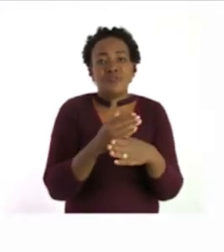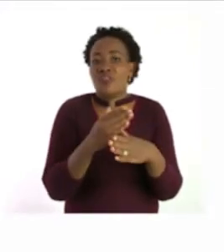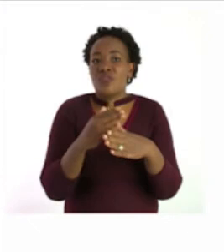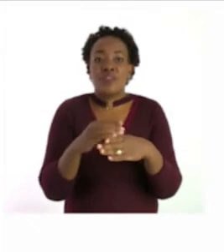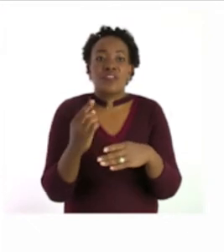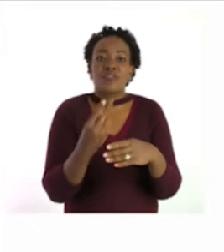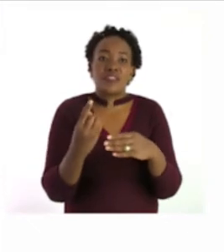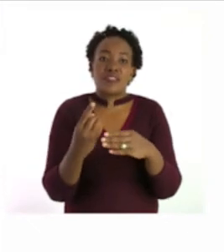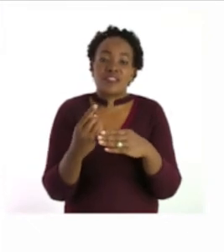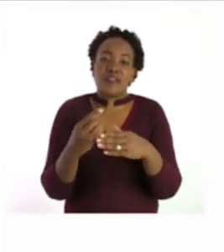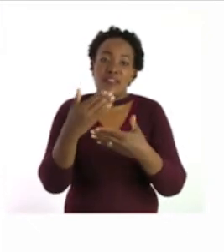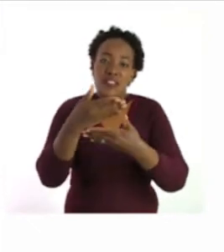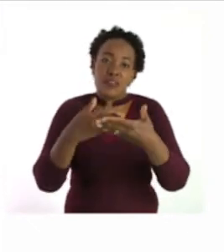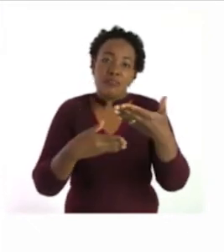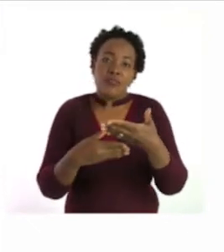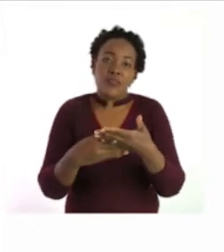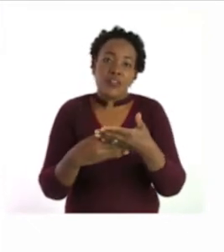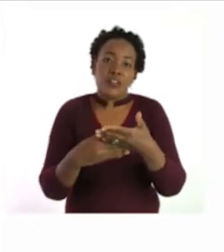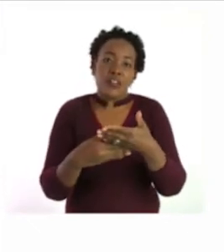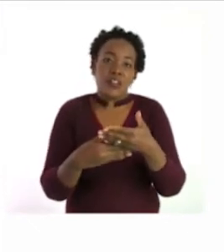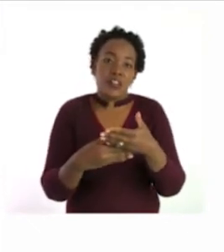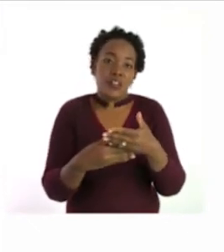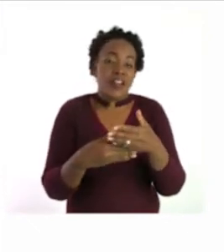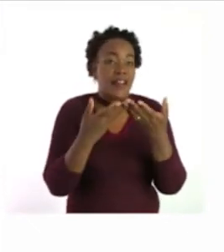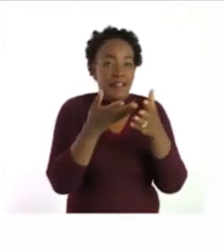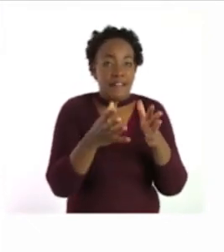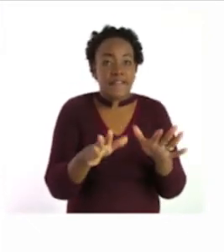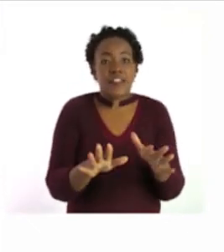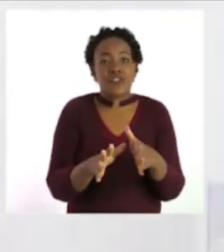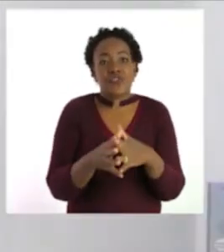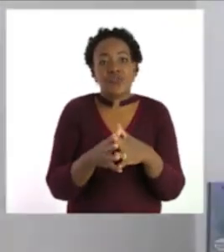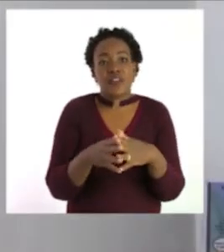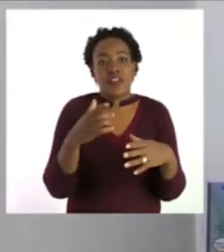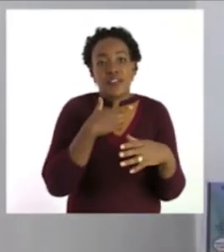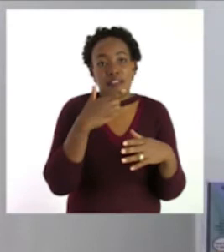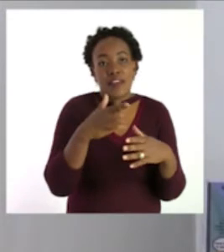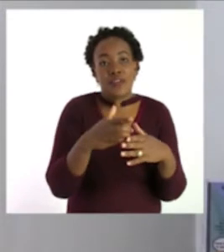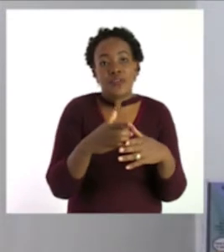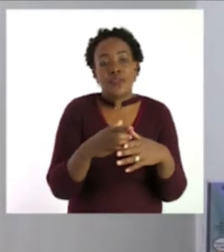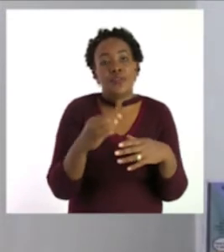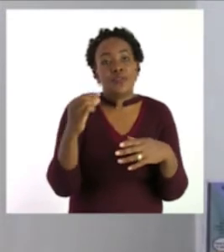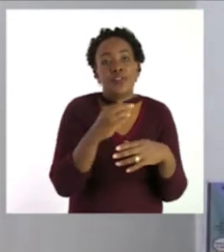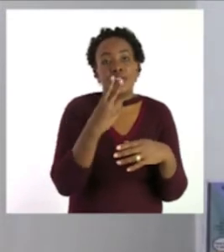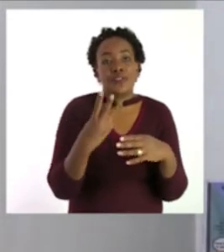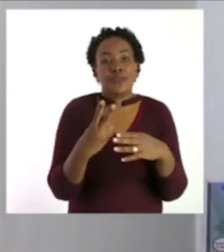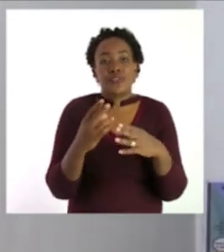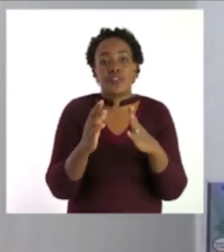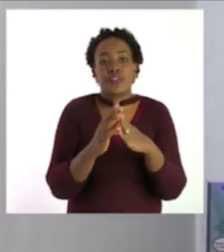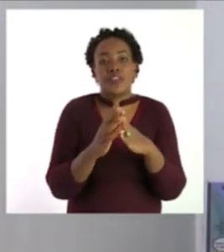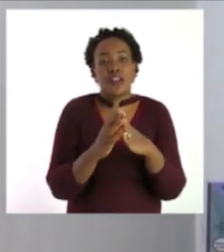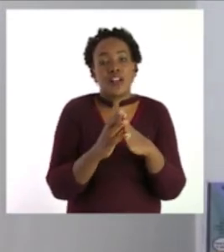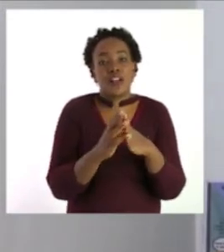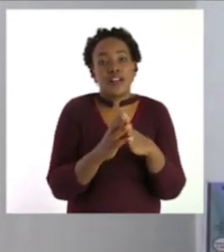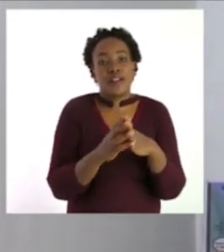booklet to do the other sums. Thank you so much, grade 2s and grade